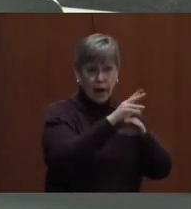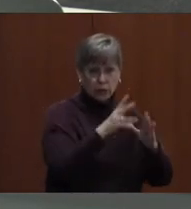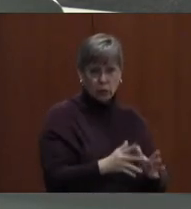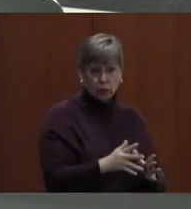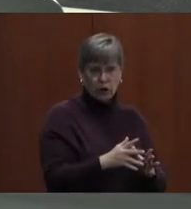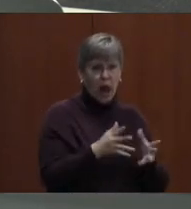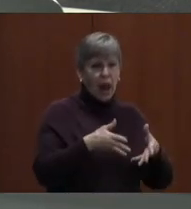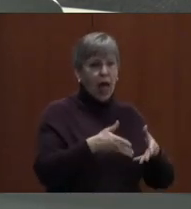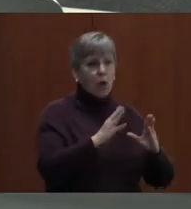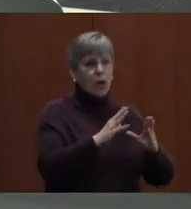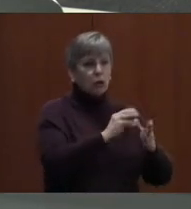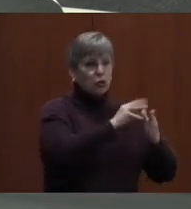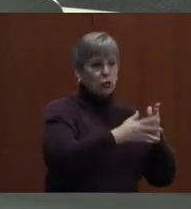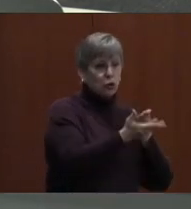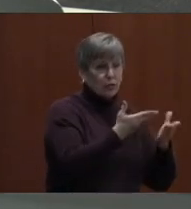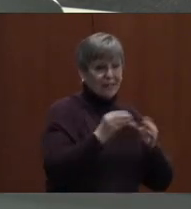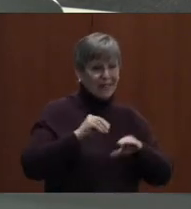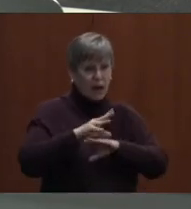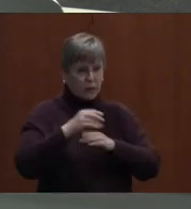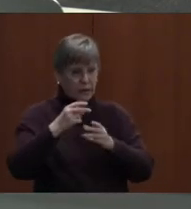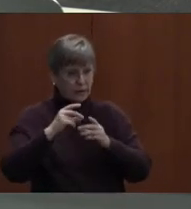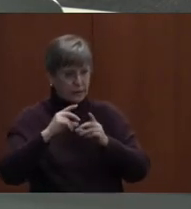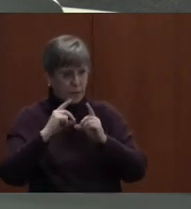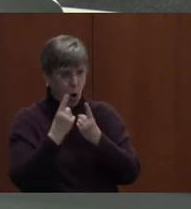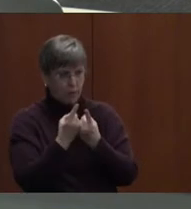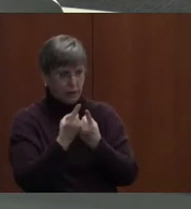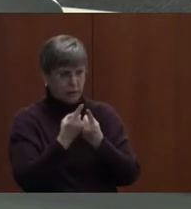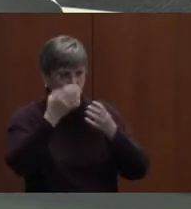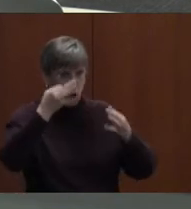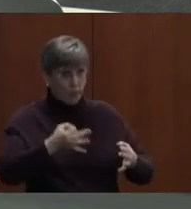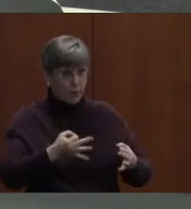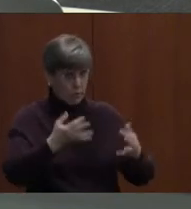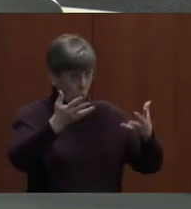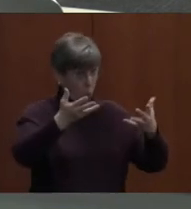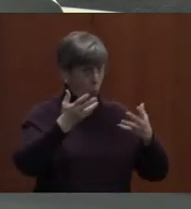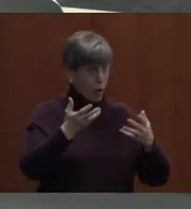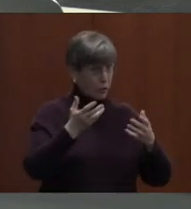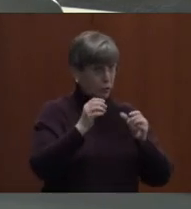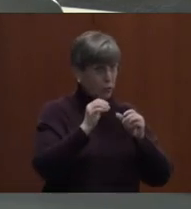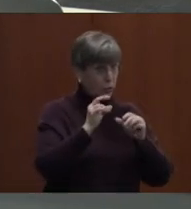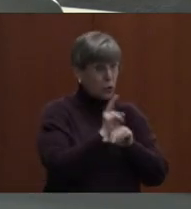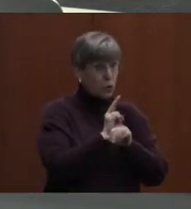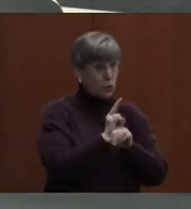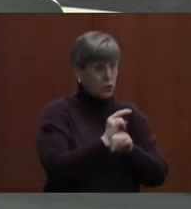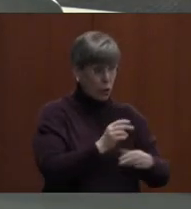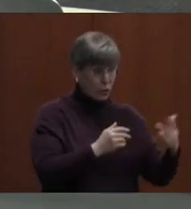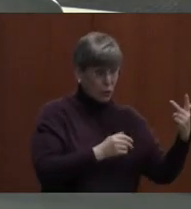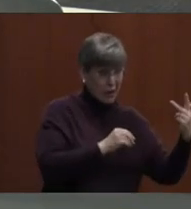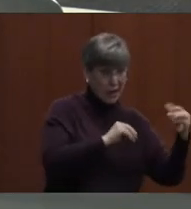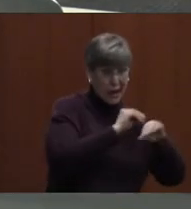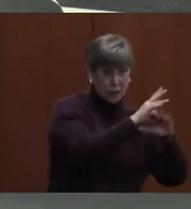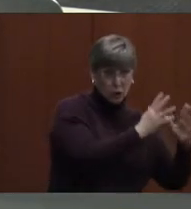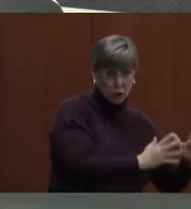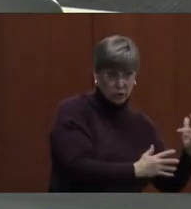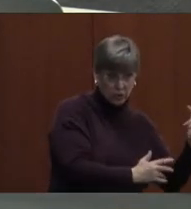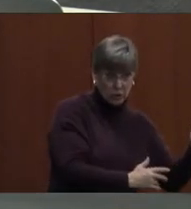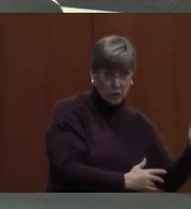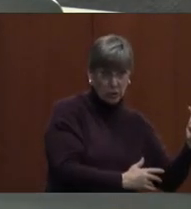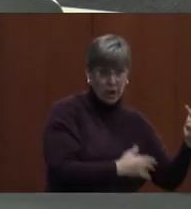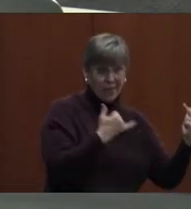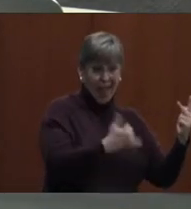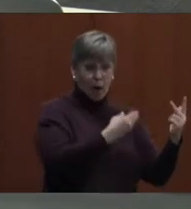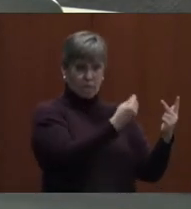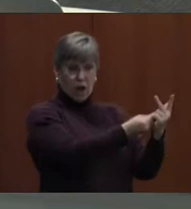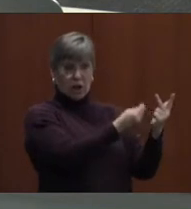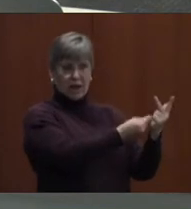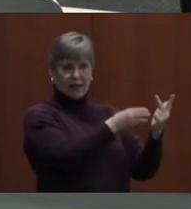student services and counseling department to determine whether they wanted to use those three counselors that are currently funded